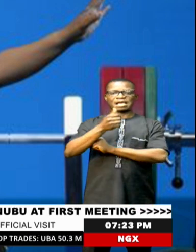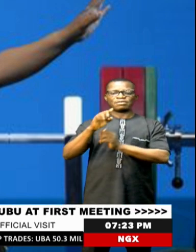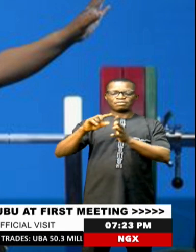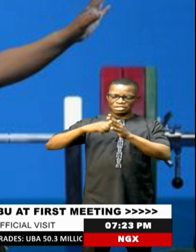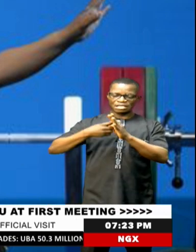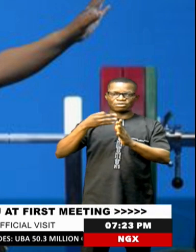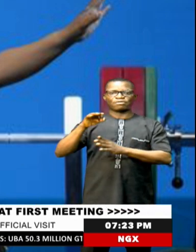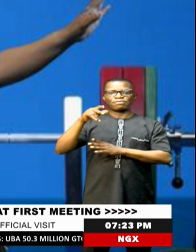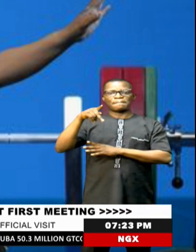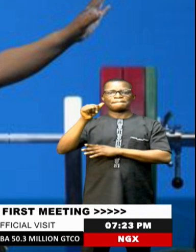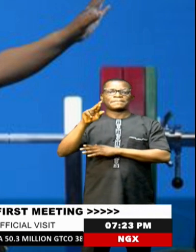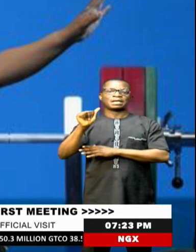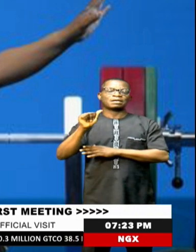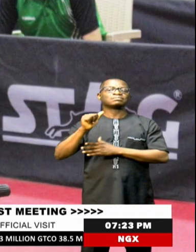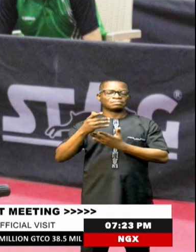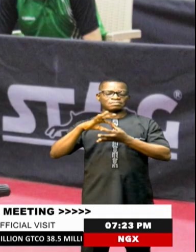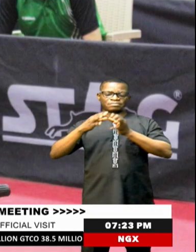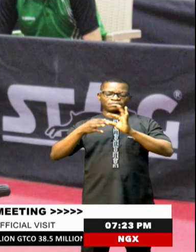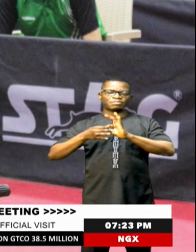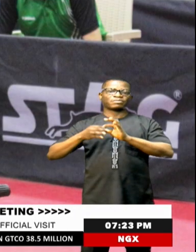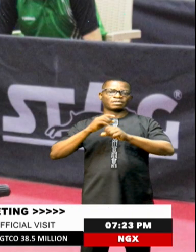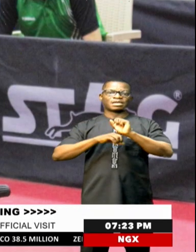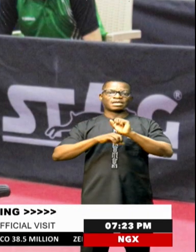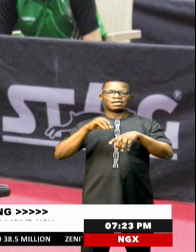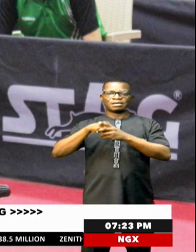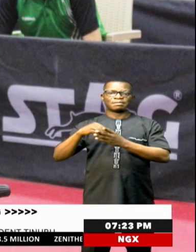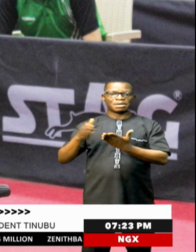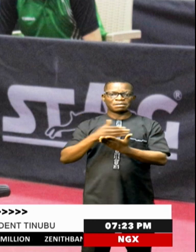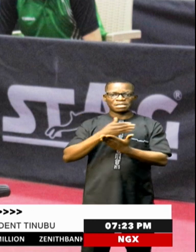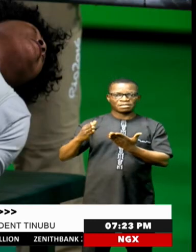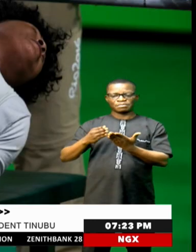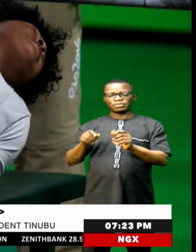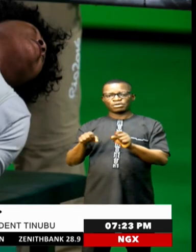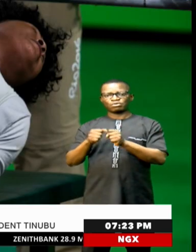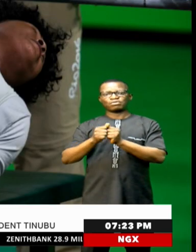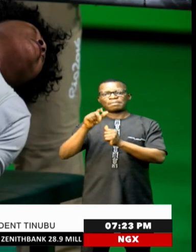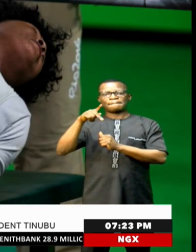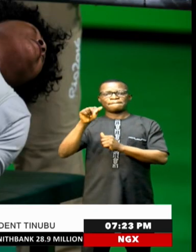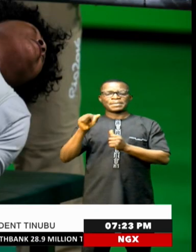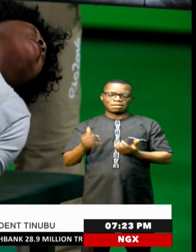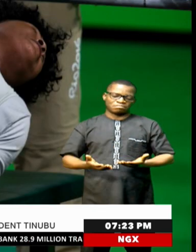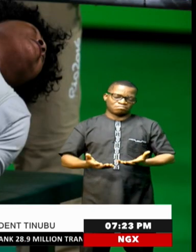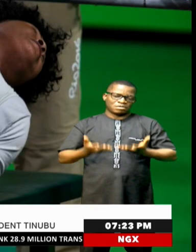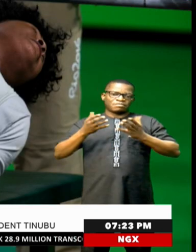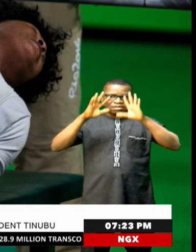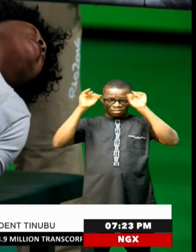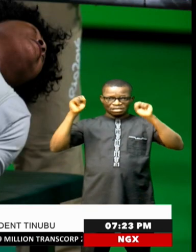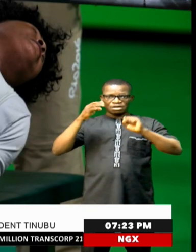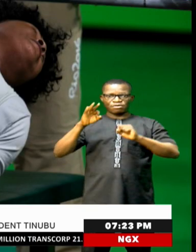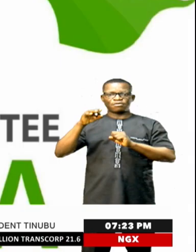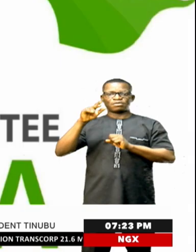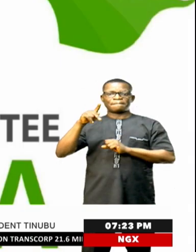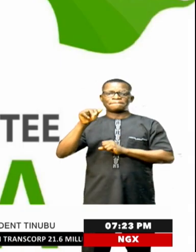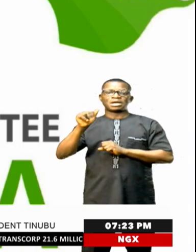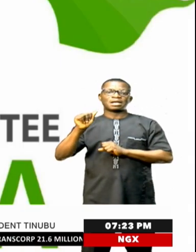of the Paralympic Games. The Paralympians will participate in badminton, putinis and parapowerlifting. President of the Paralympic Committee of